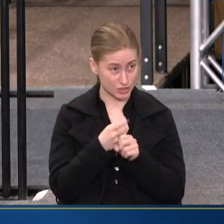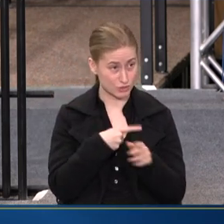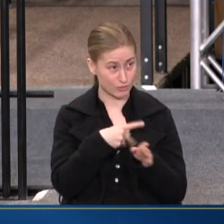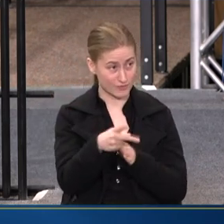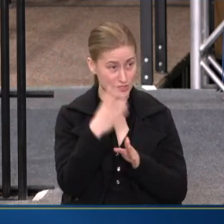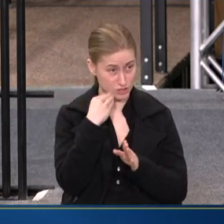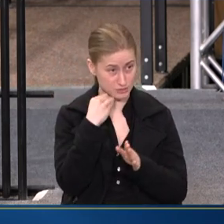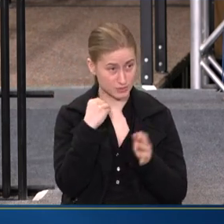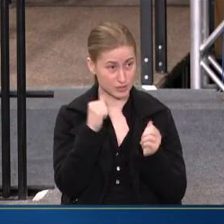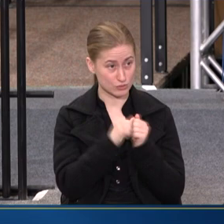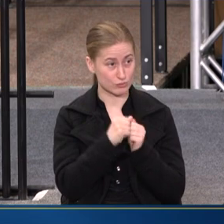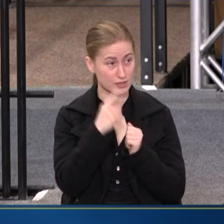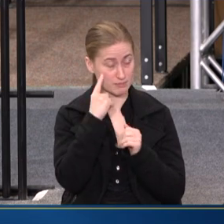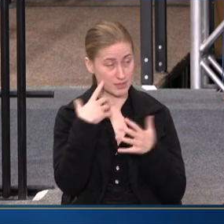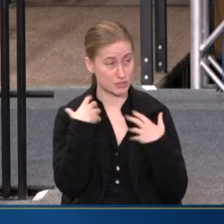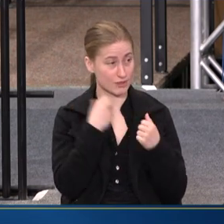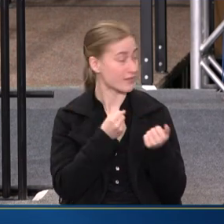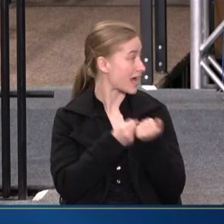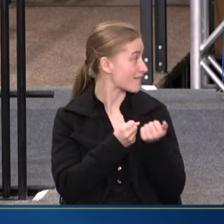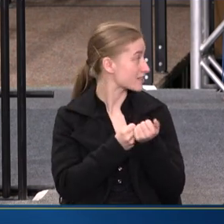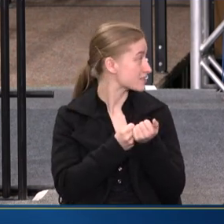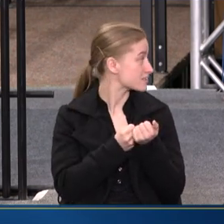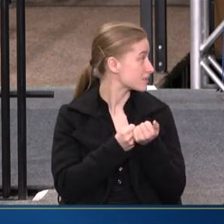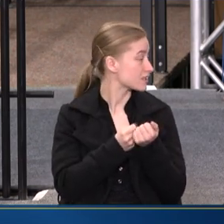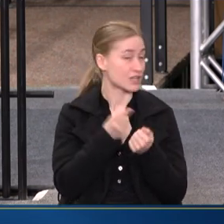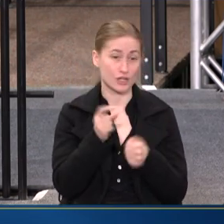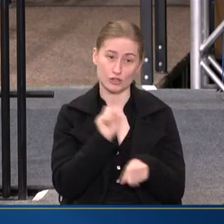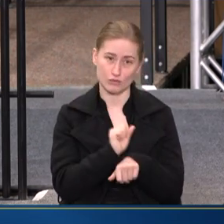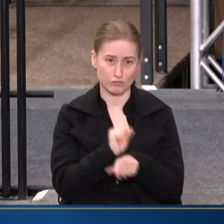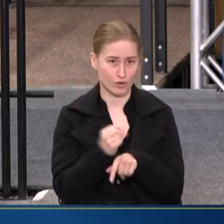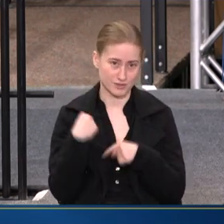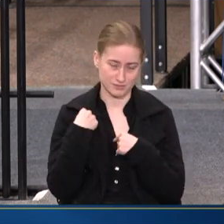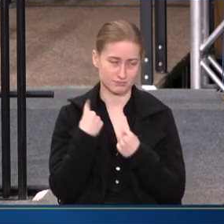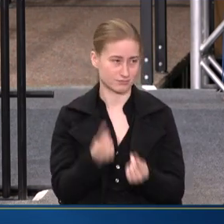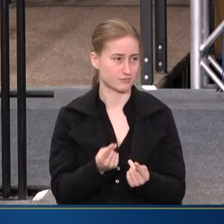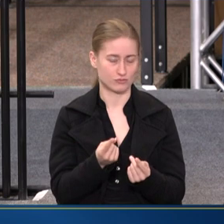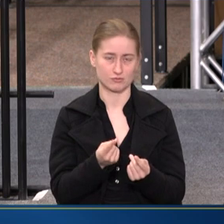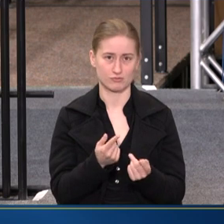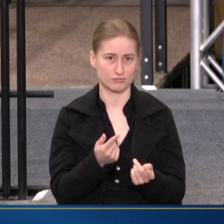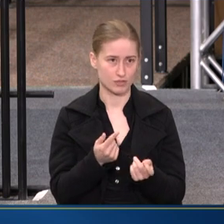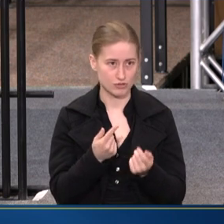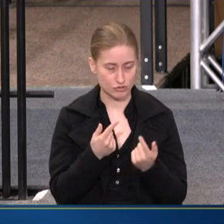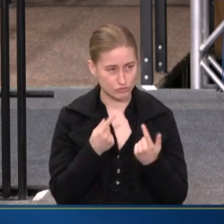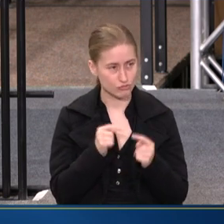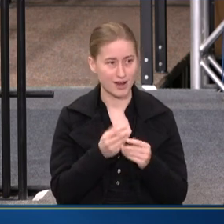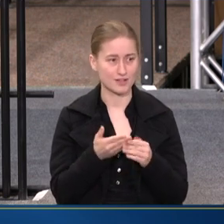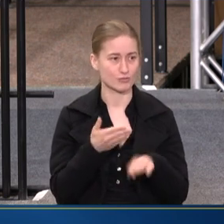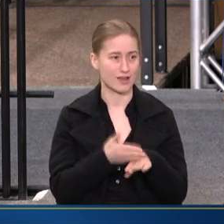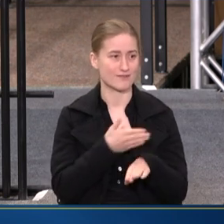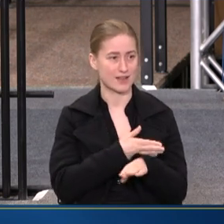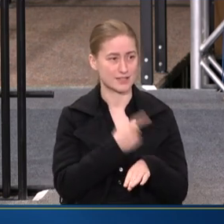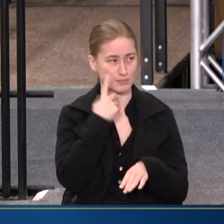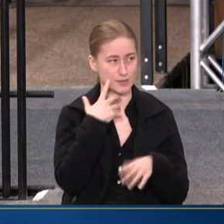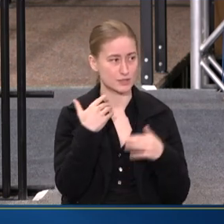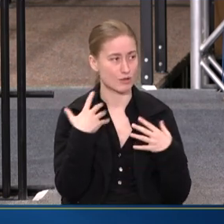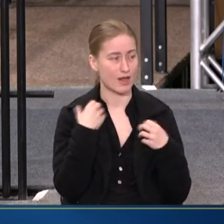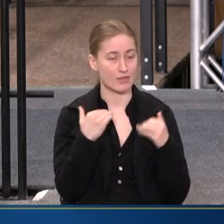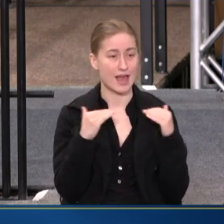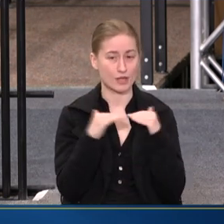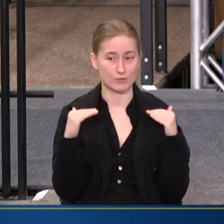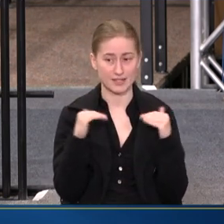EXPERIENCE IN MENTAL HEALTH ADVOCACY AND HAVE WORKED TIRELESSLY TO ADVANCE MENTAL HEALTH EQUITY. HOW